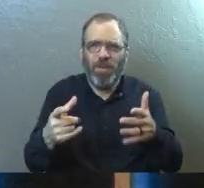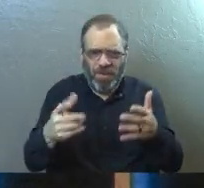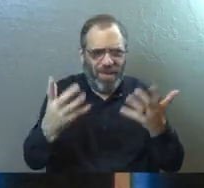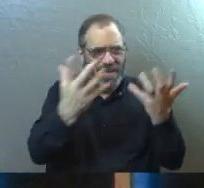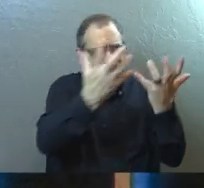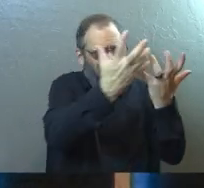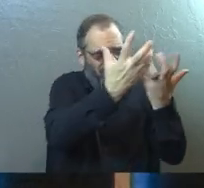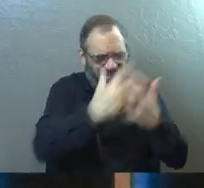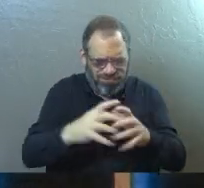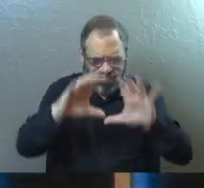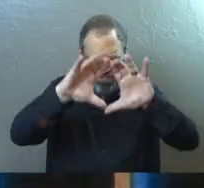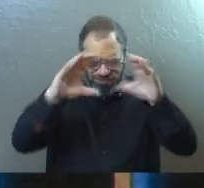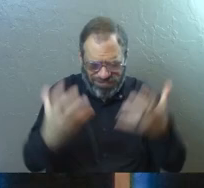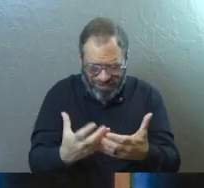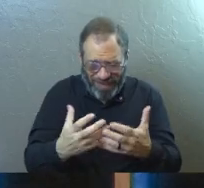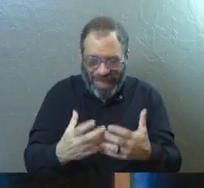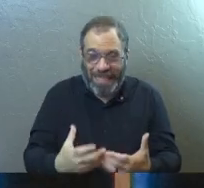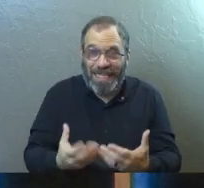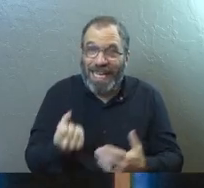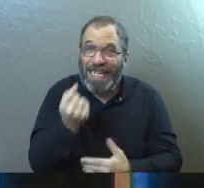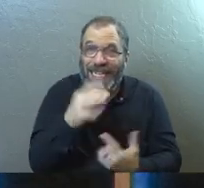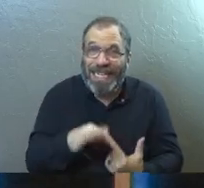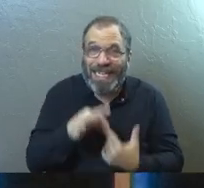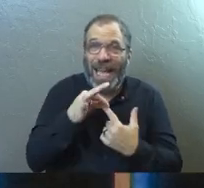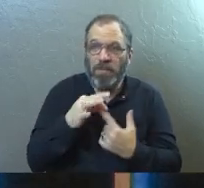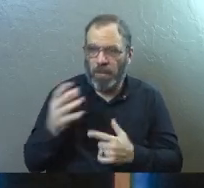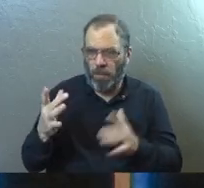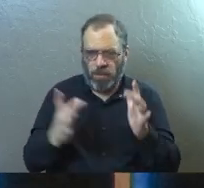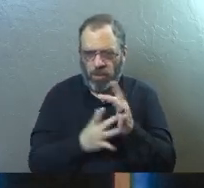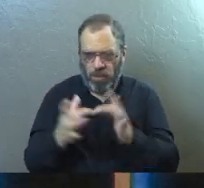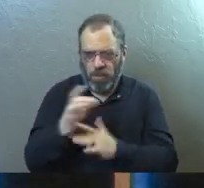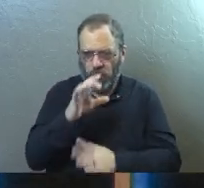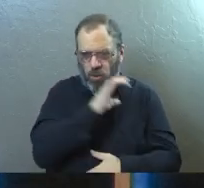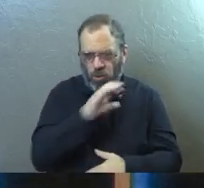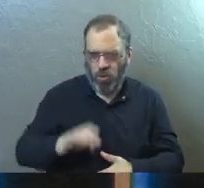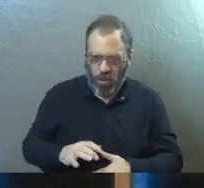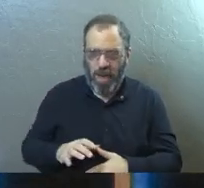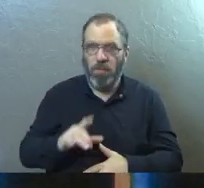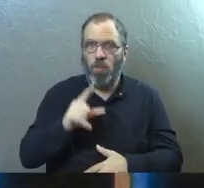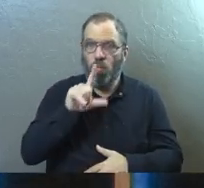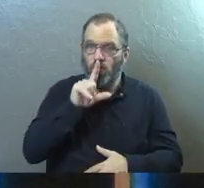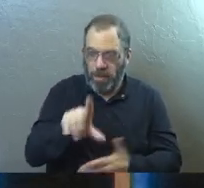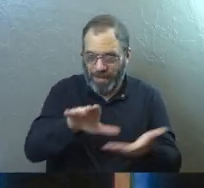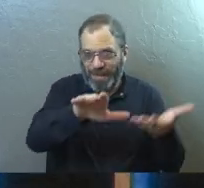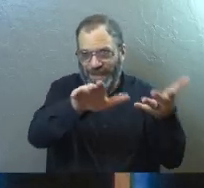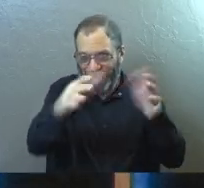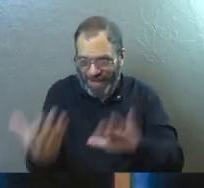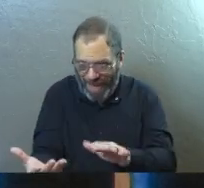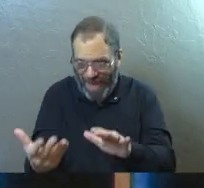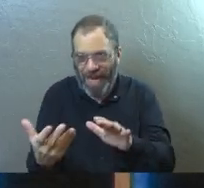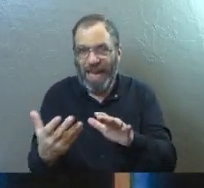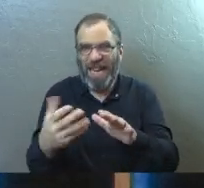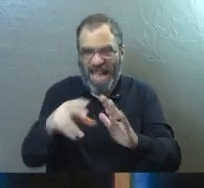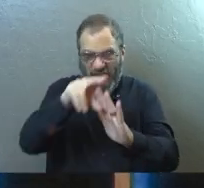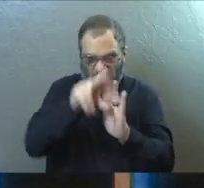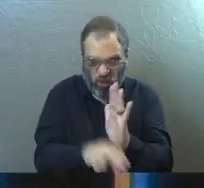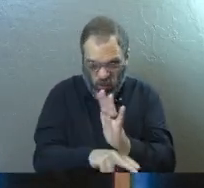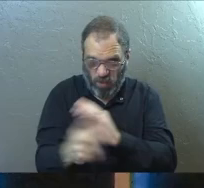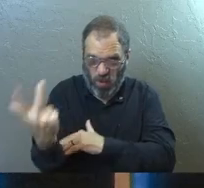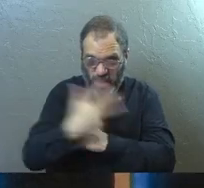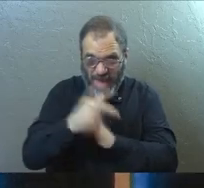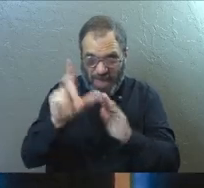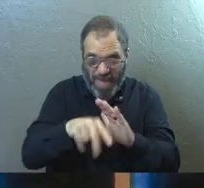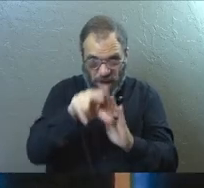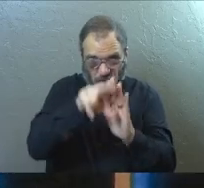you to put the whole thing together, except to realize that someone named Jesus Christ had actually died and came walking out of a tomb three